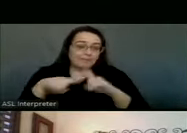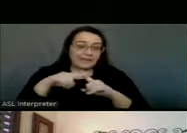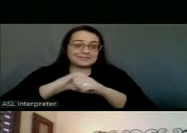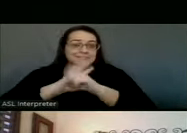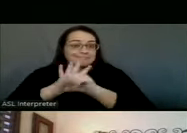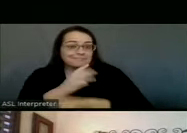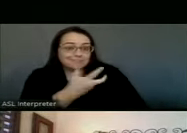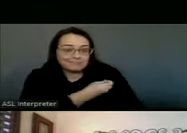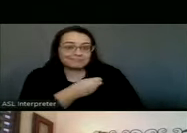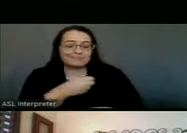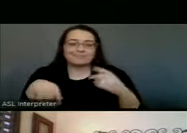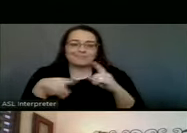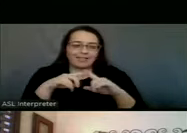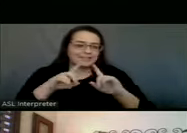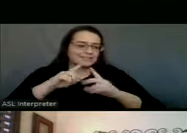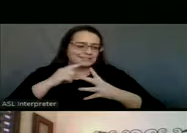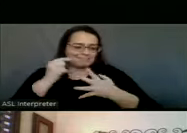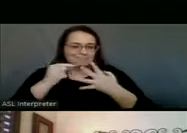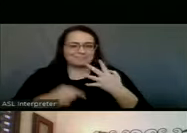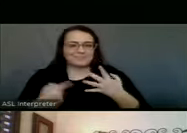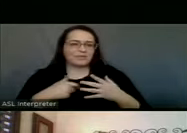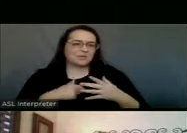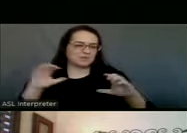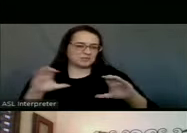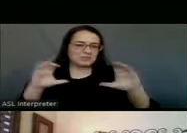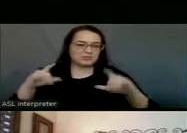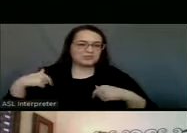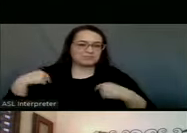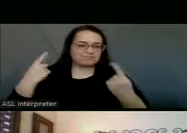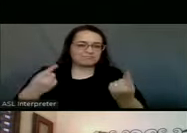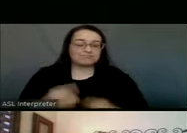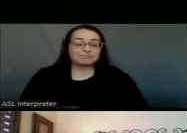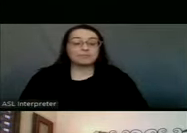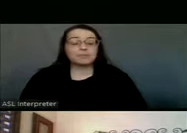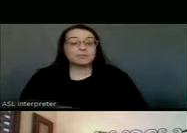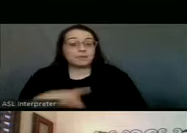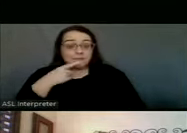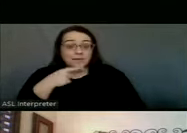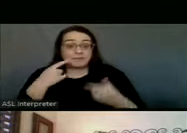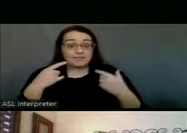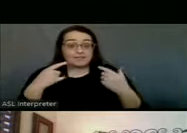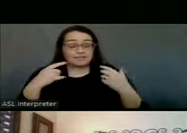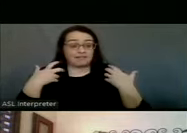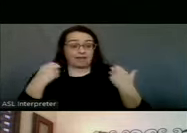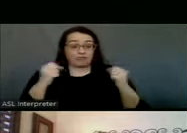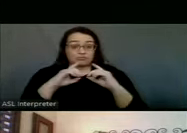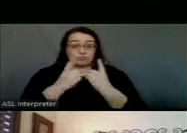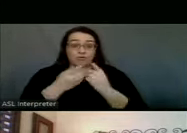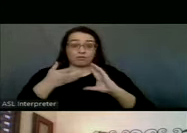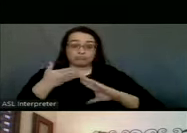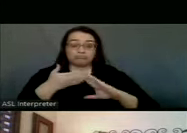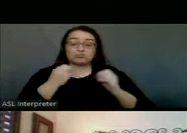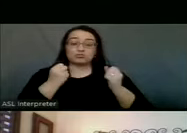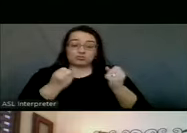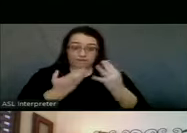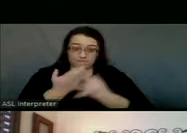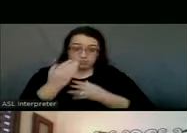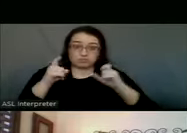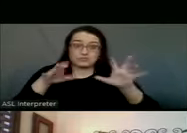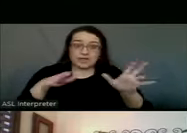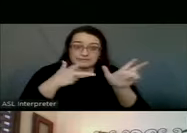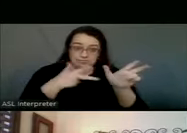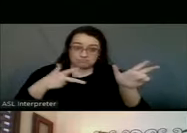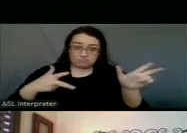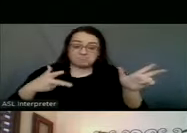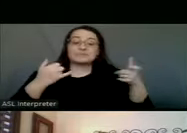public health measures that have been in place. As far as public health operations, though, the public health drive-thru testing site